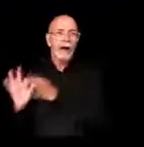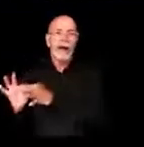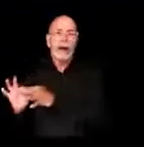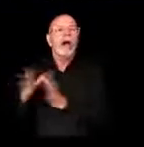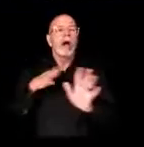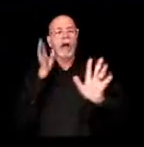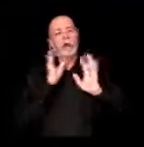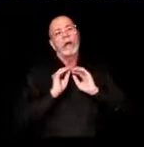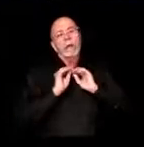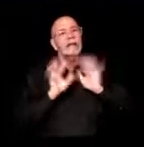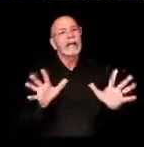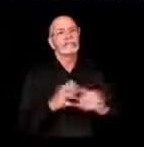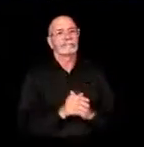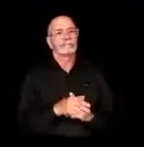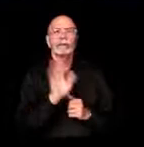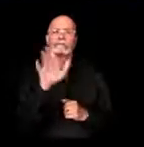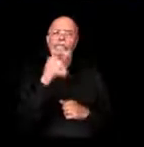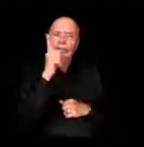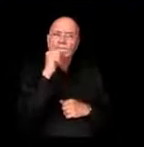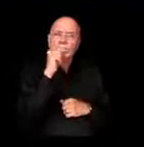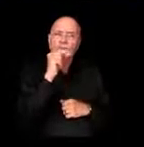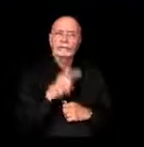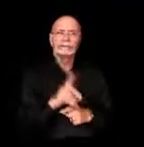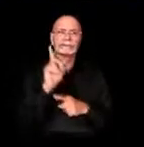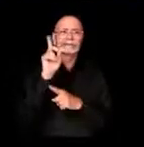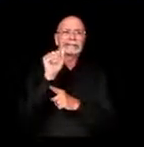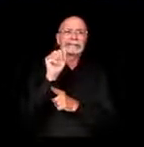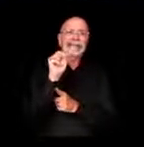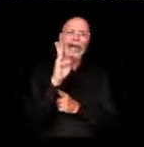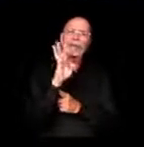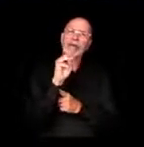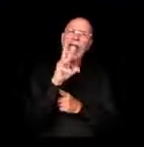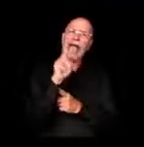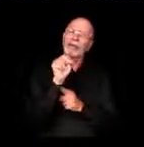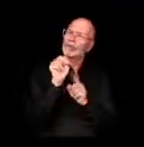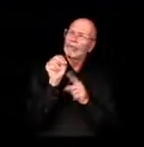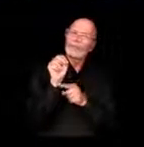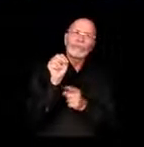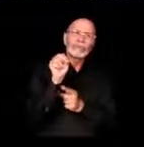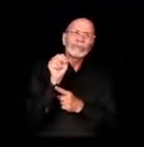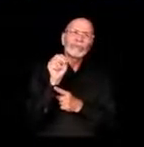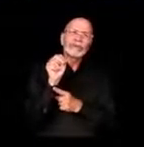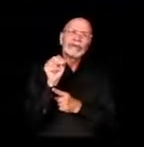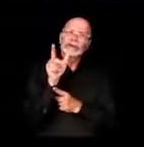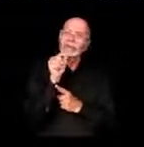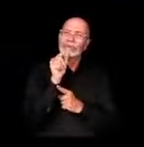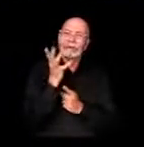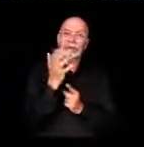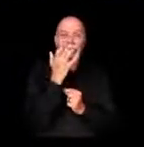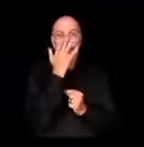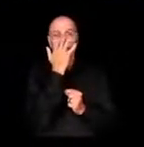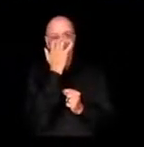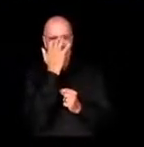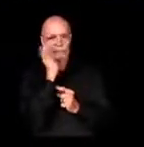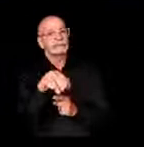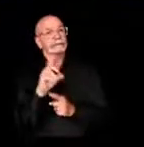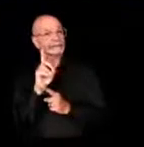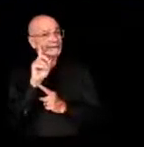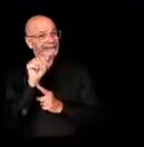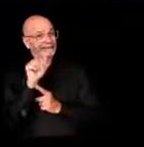Dan Bryan is a member of the National Headquarters Communications Team.